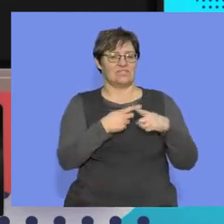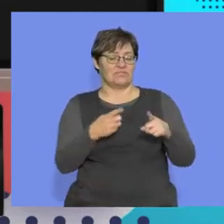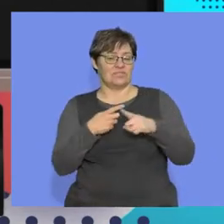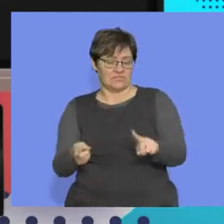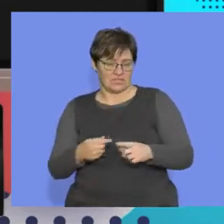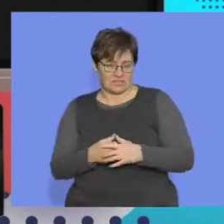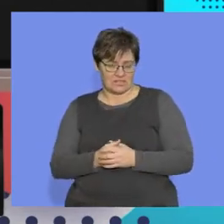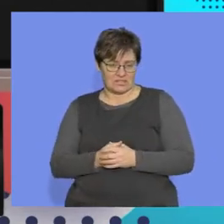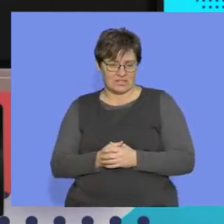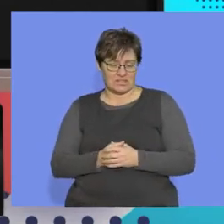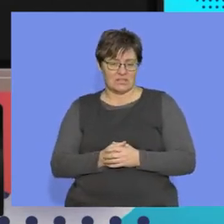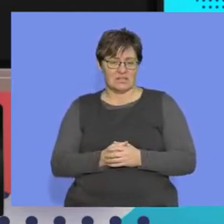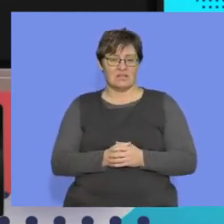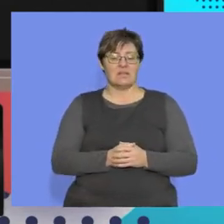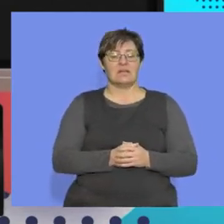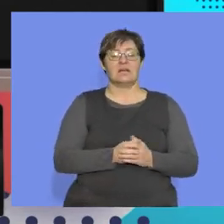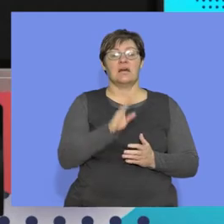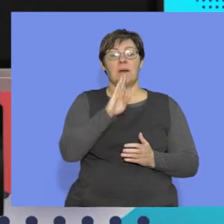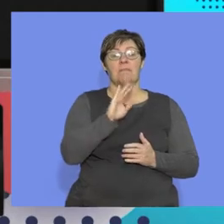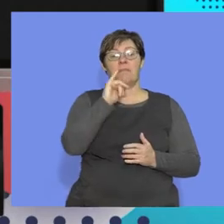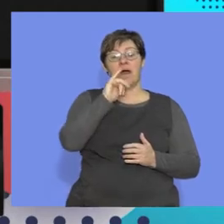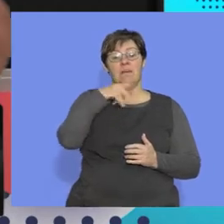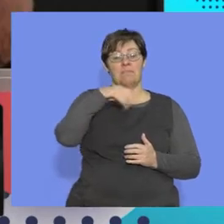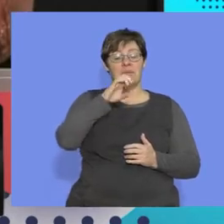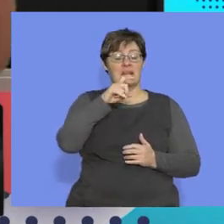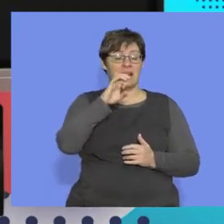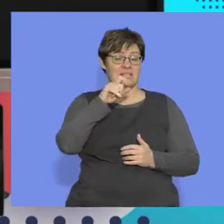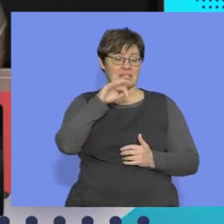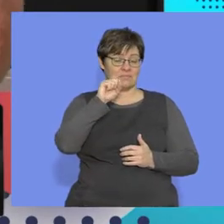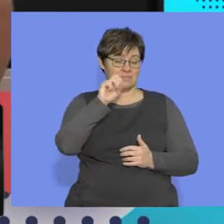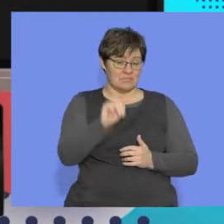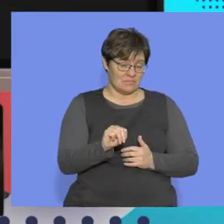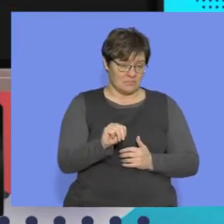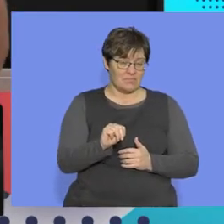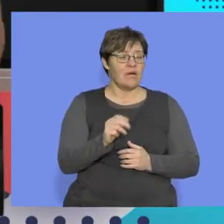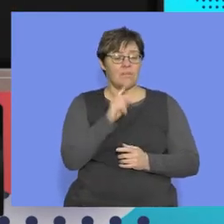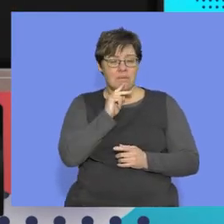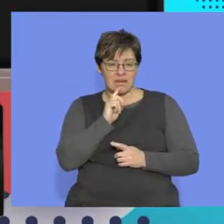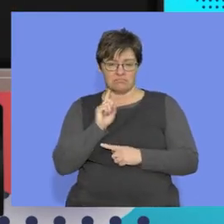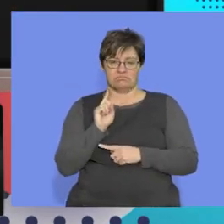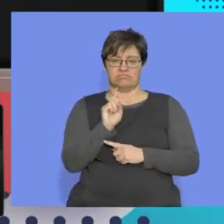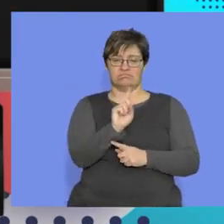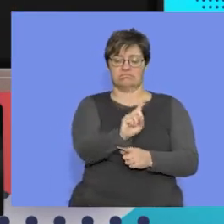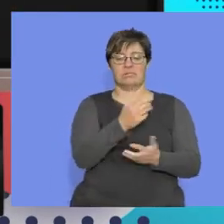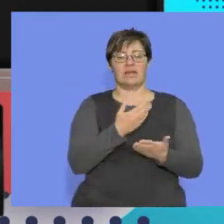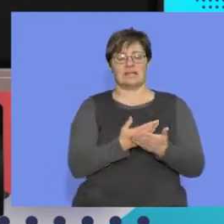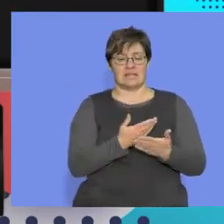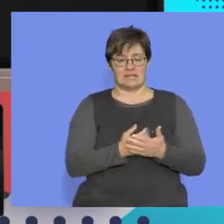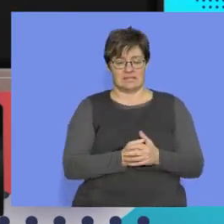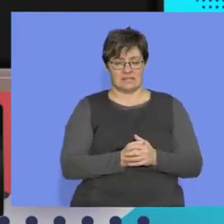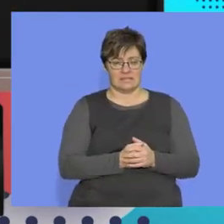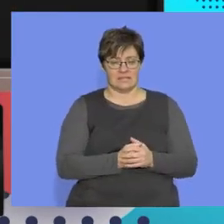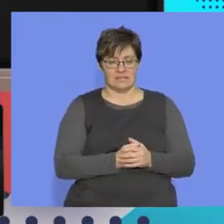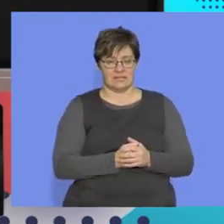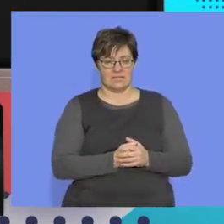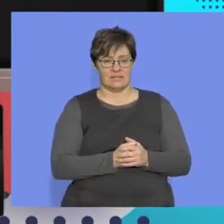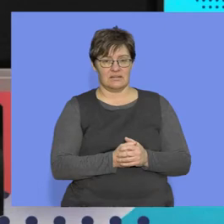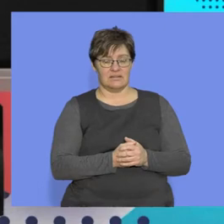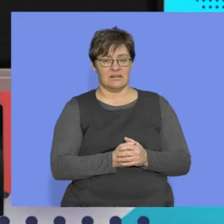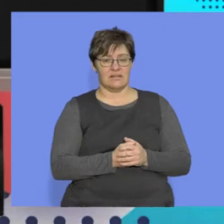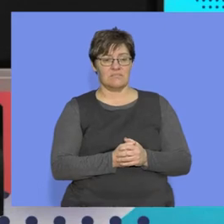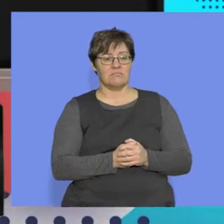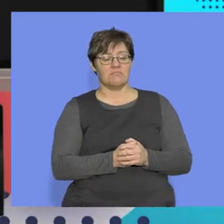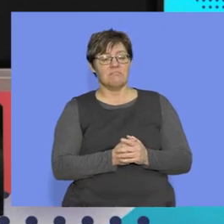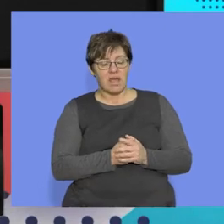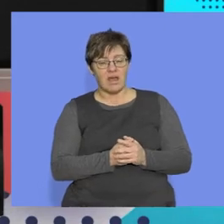this bipedalism, right? Bipedalism, being able to walk upright, brought in a whole